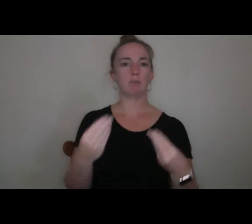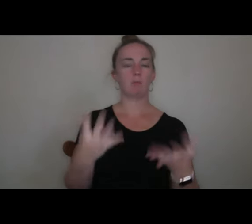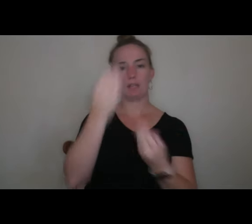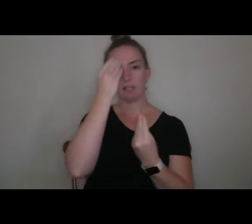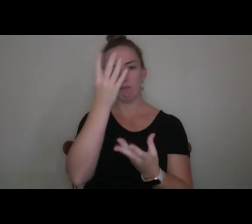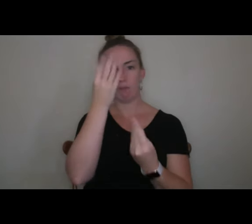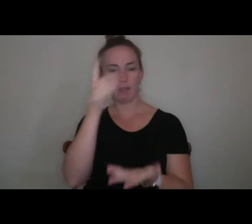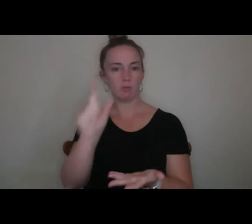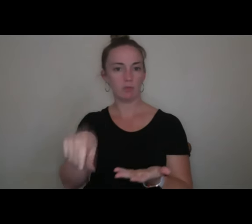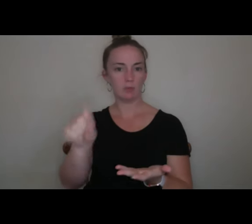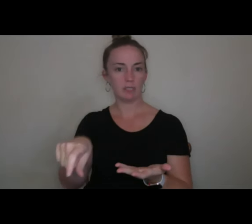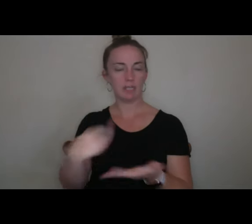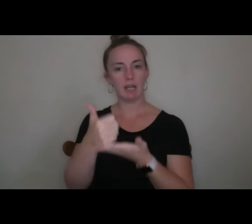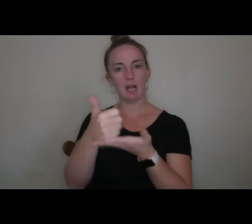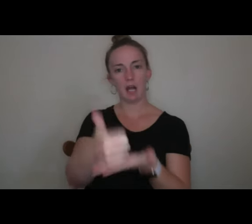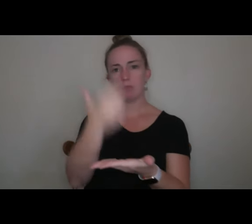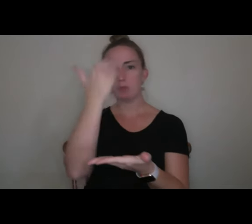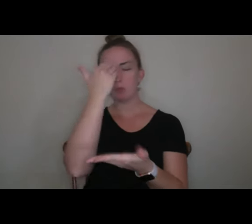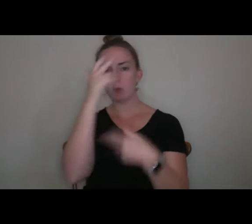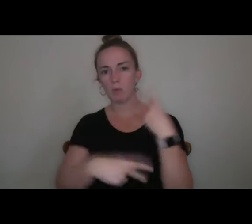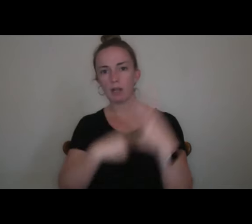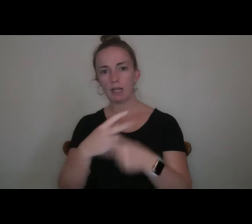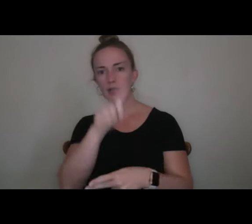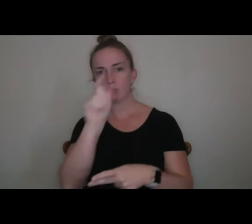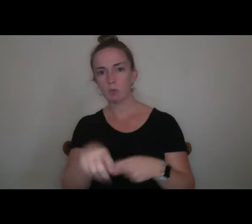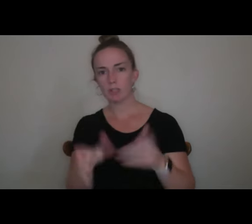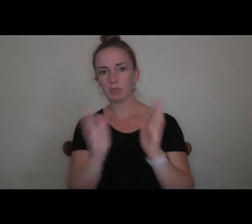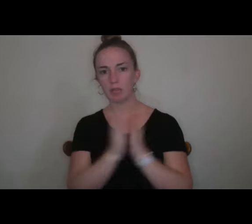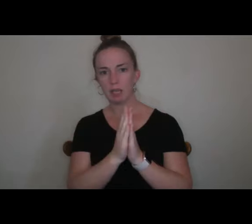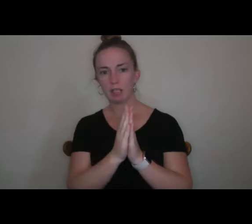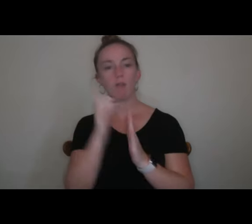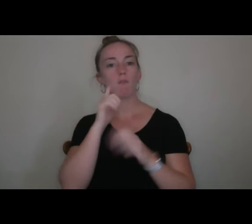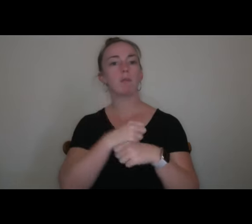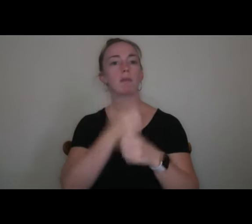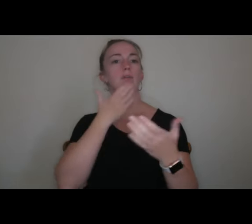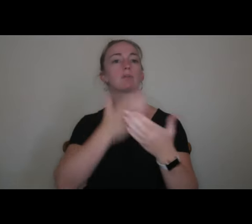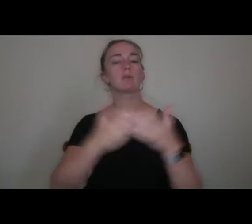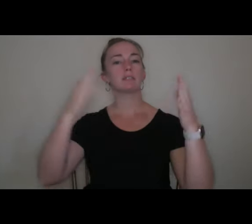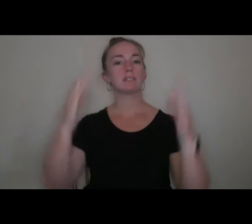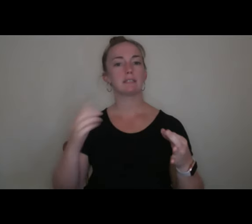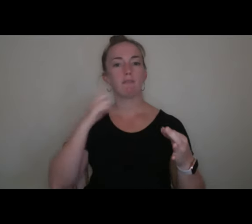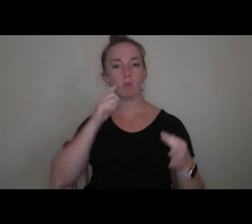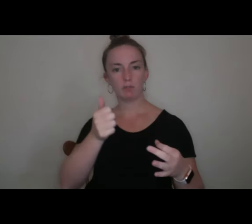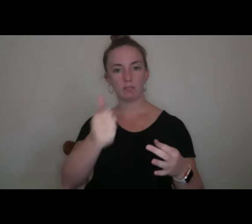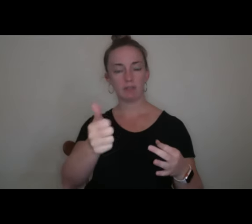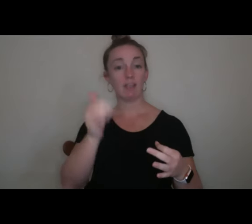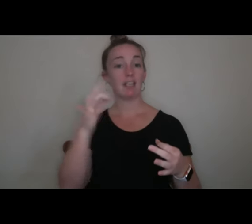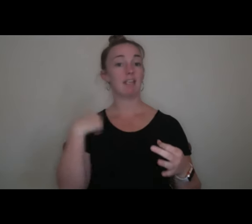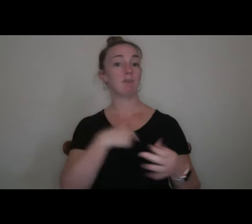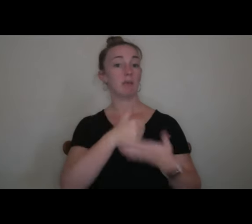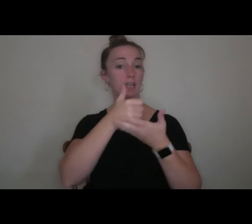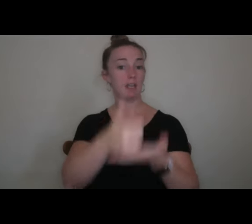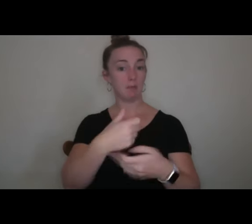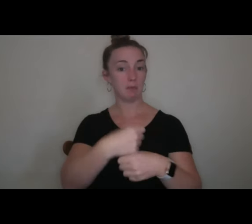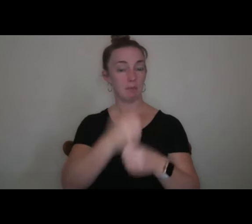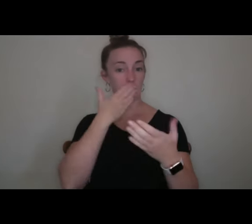need and help you know what questions to ask to make a good decision for yourself. If we help you make a good decision